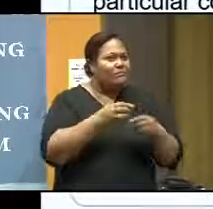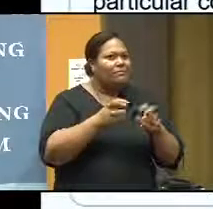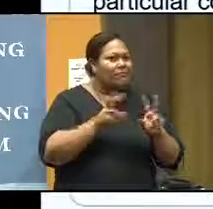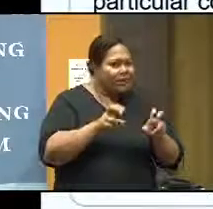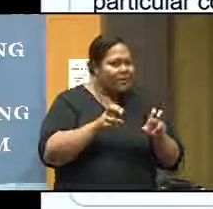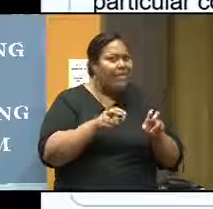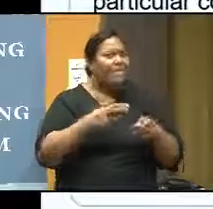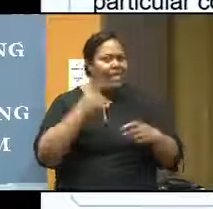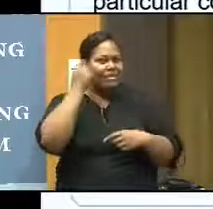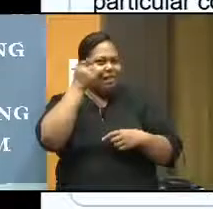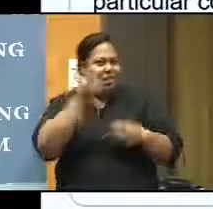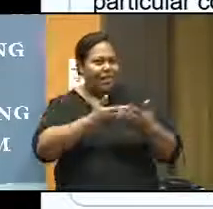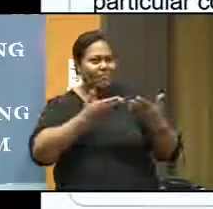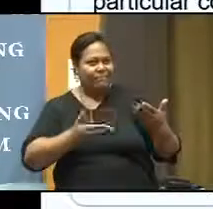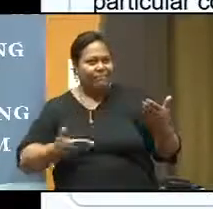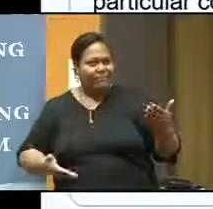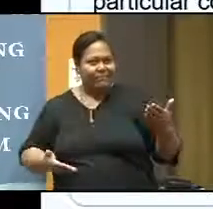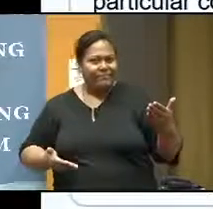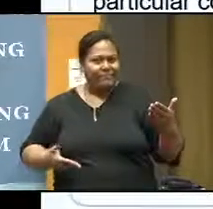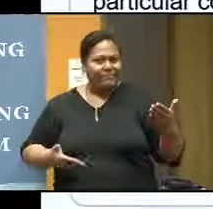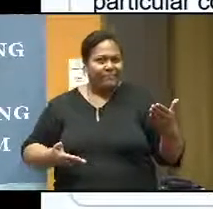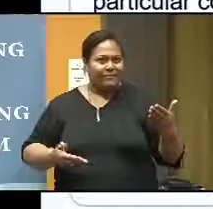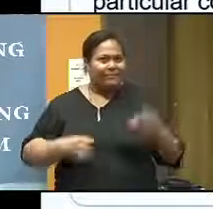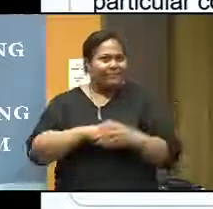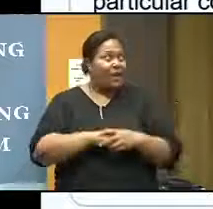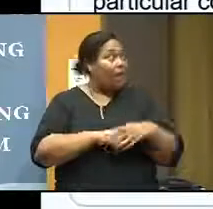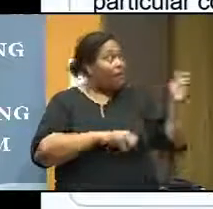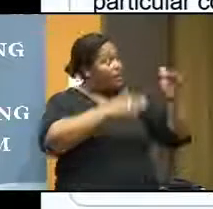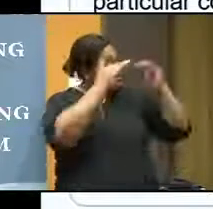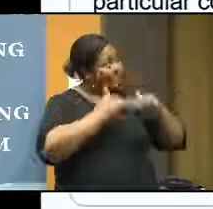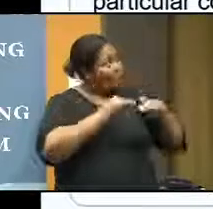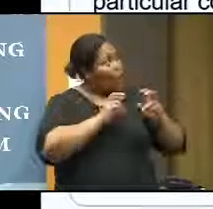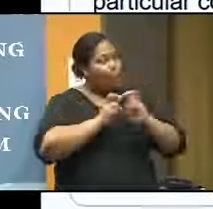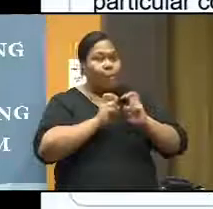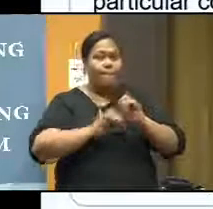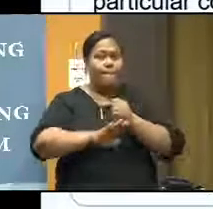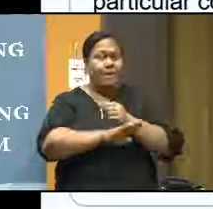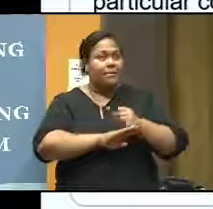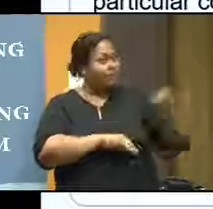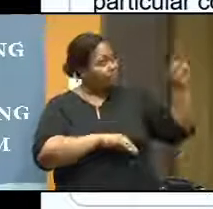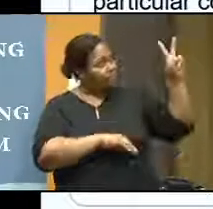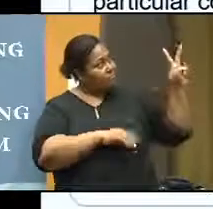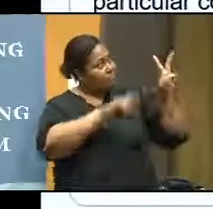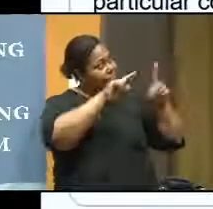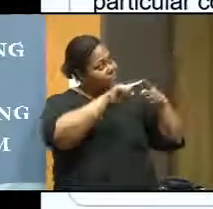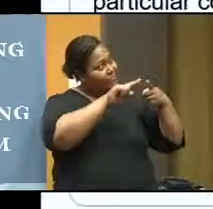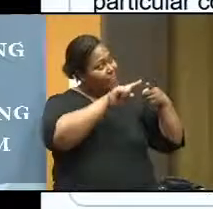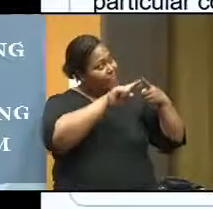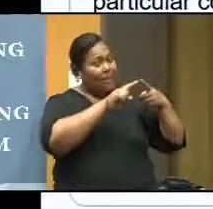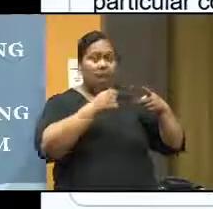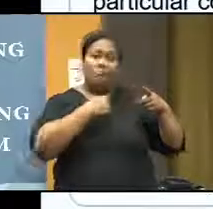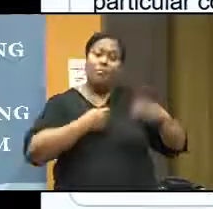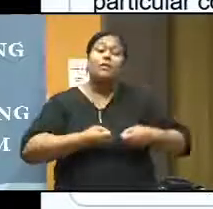and so on. The next one is the problem-based, which is very important for the science-based subject, particularly for the physics. I give them the problem